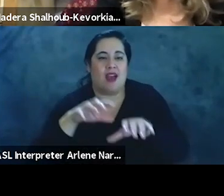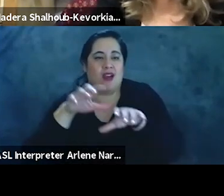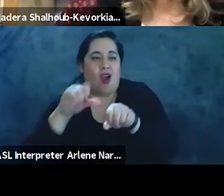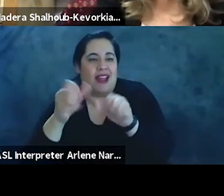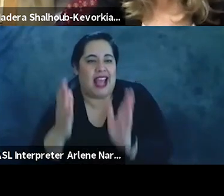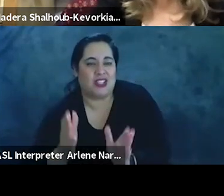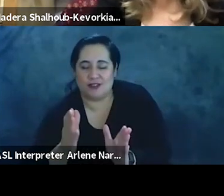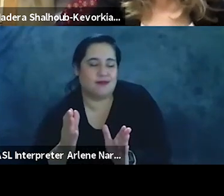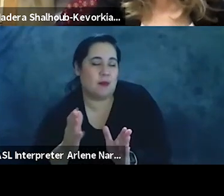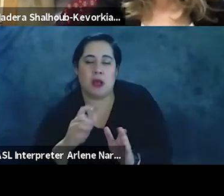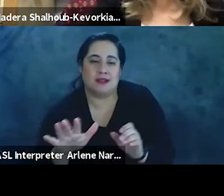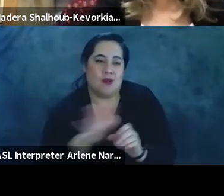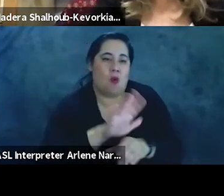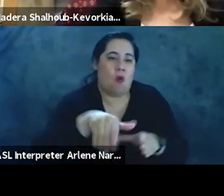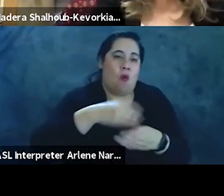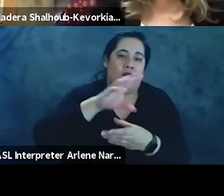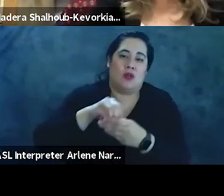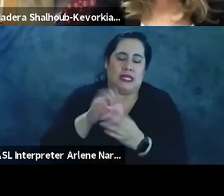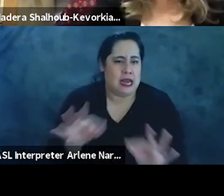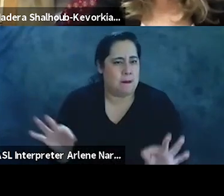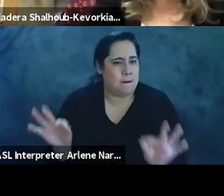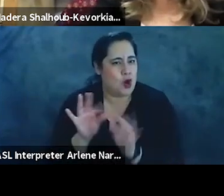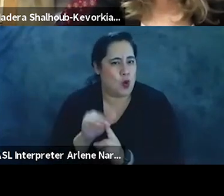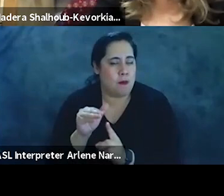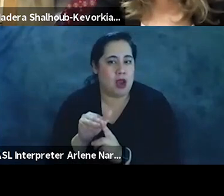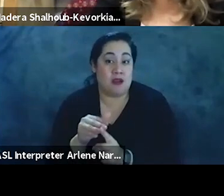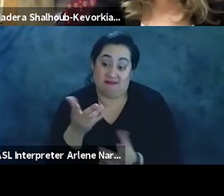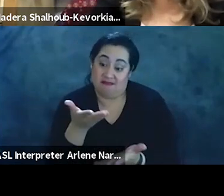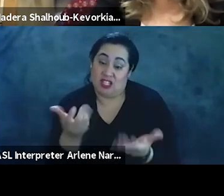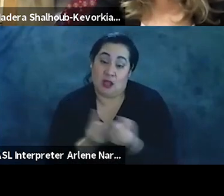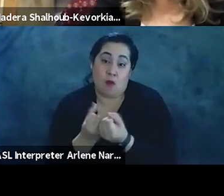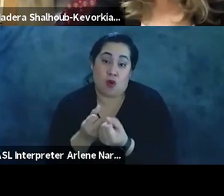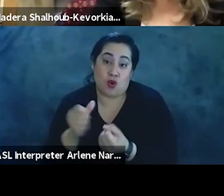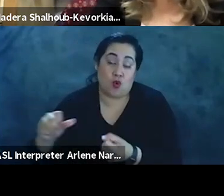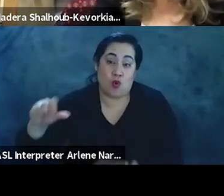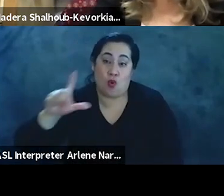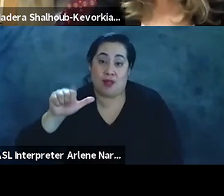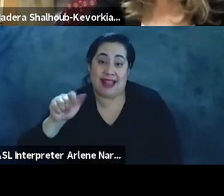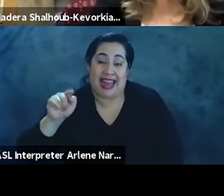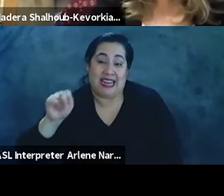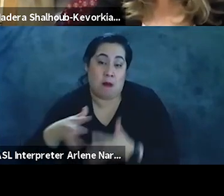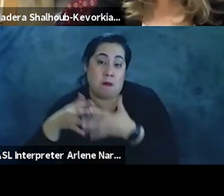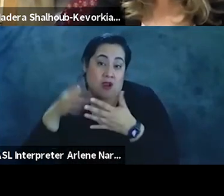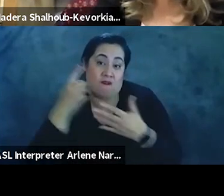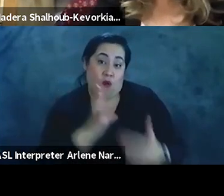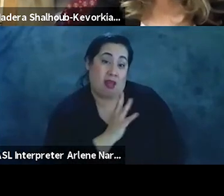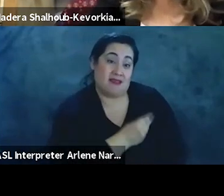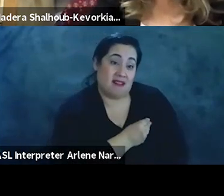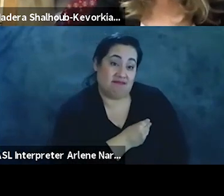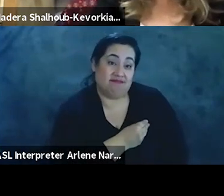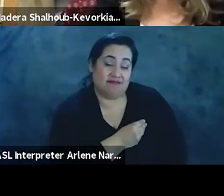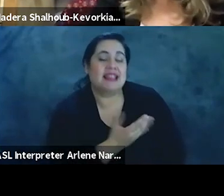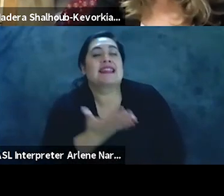you for that uh reminder crucial given what the support is throughout latin america for palestine um uh